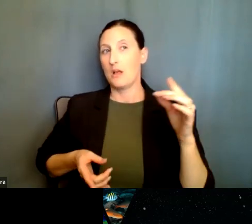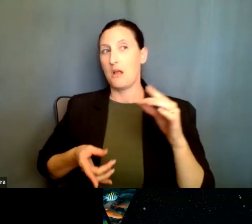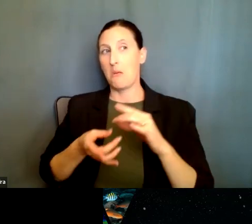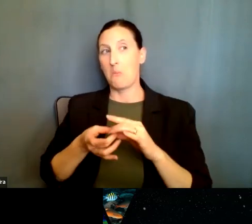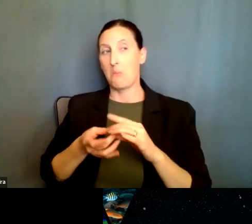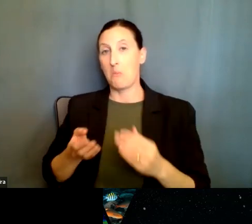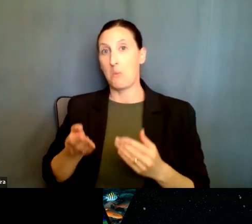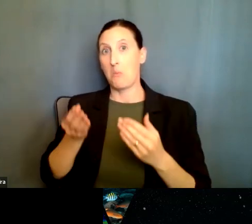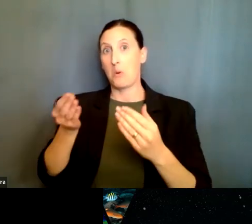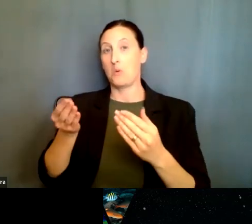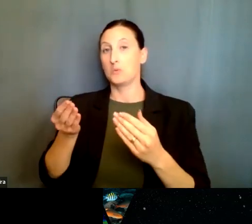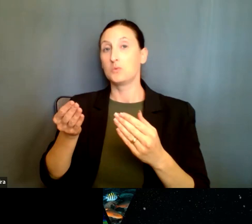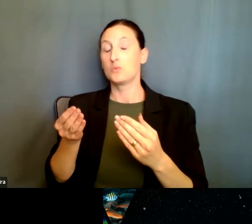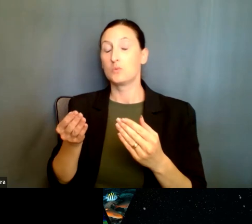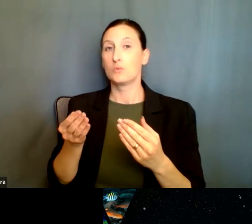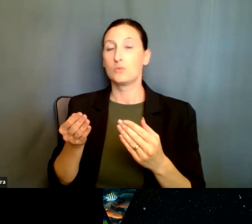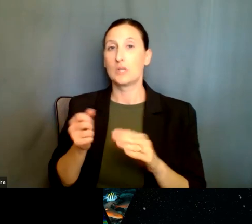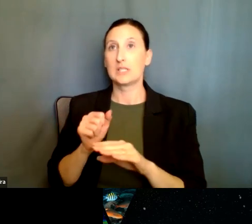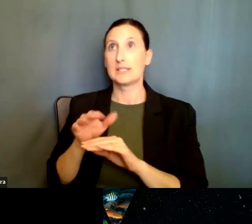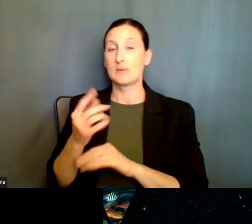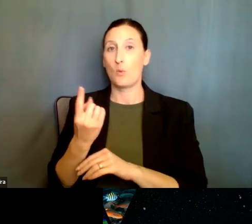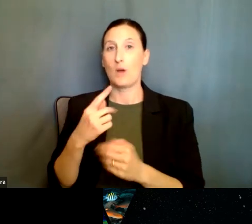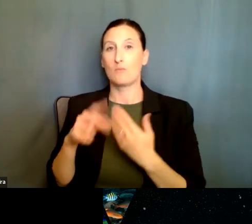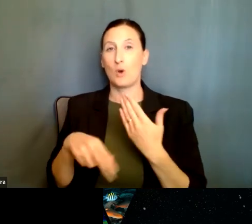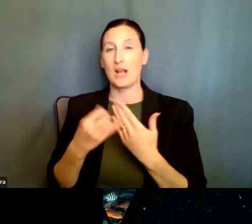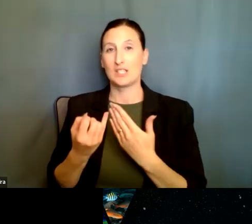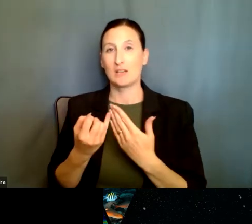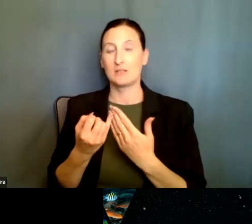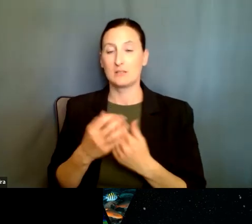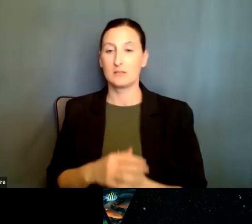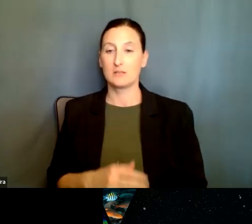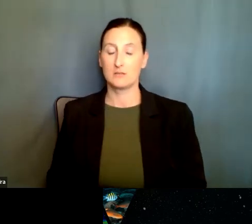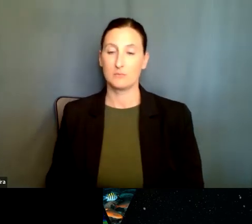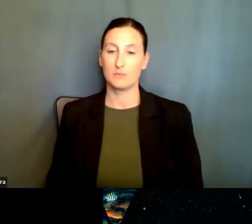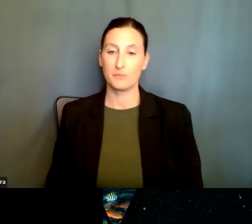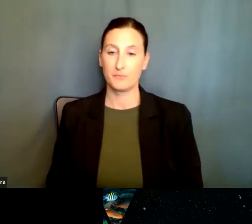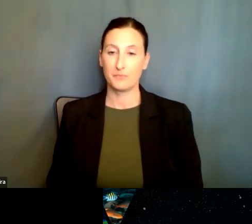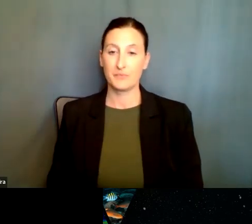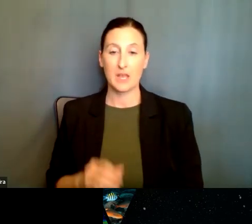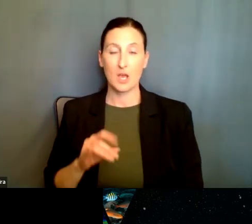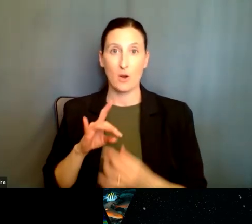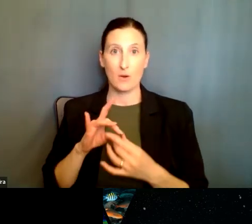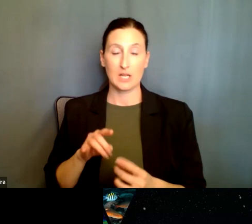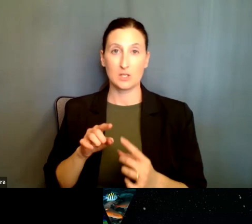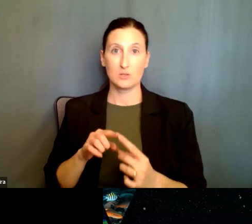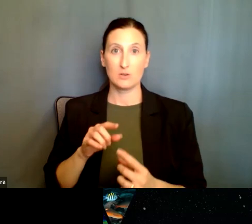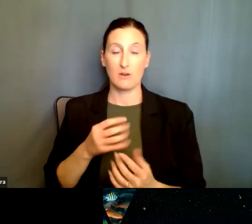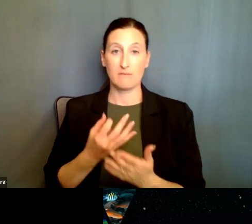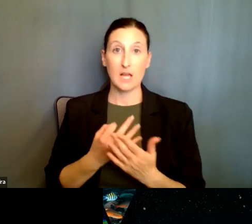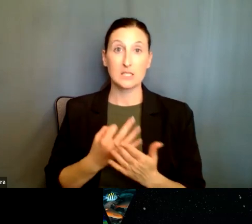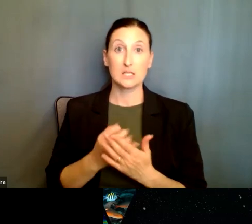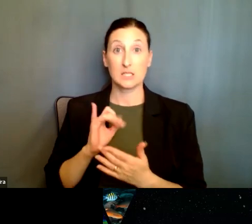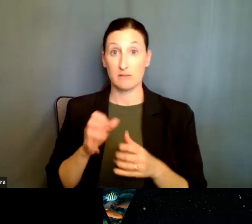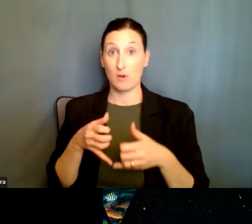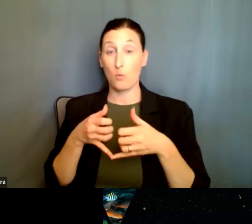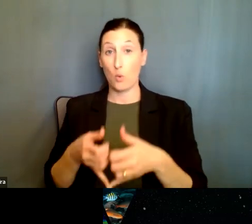the, merit is assessed as one project. However, if, uh, recommended for funding and if awarded, the U.S.